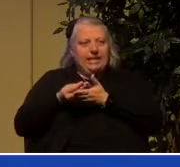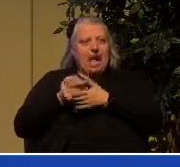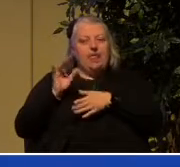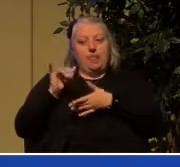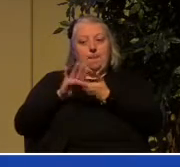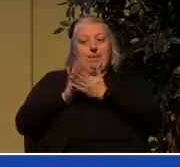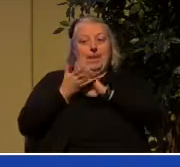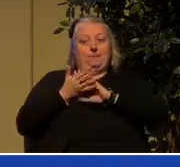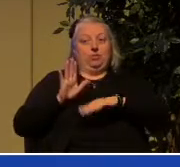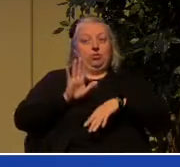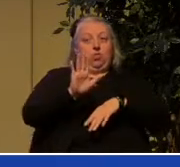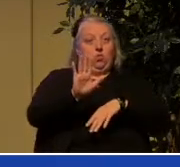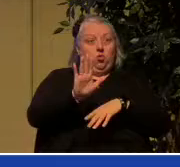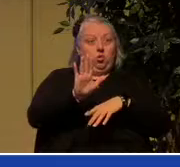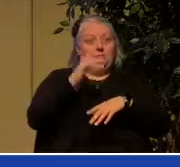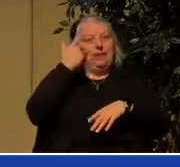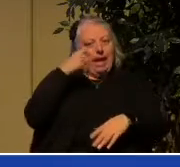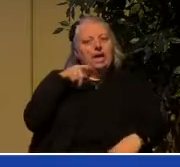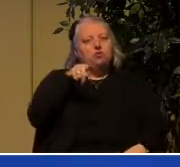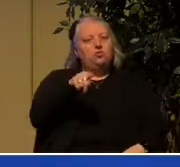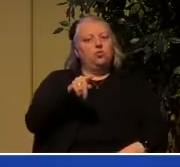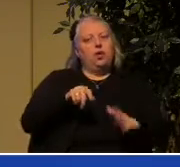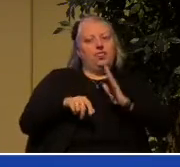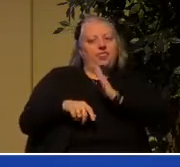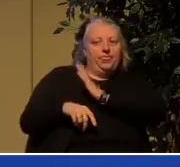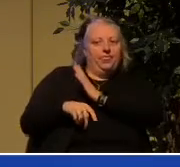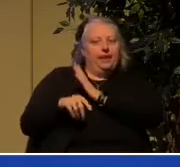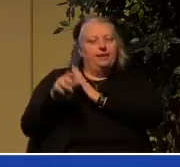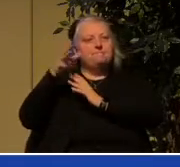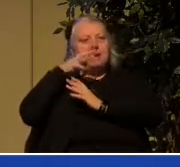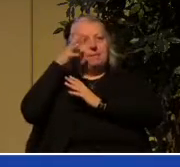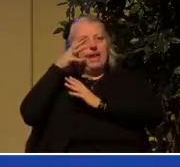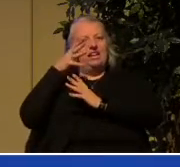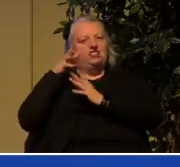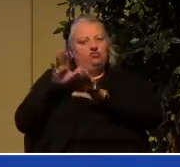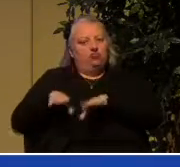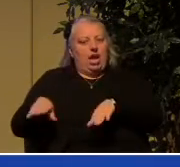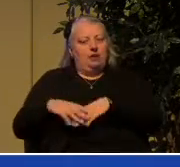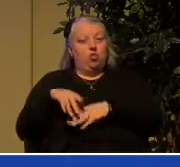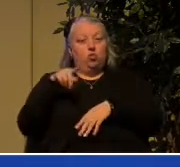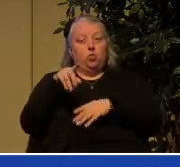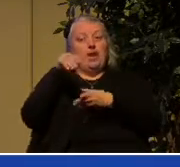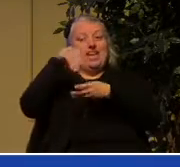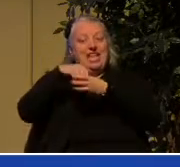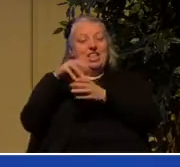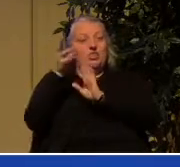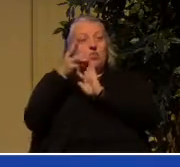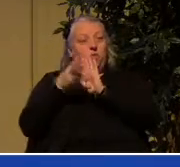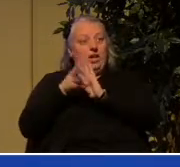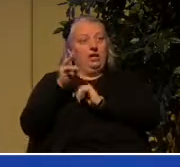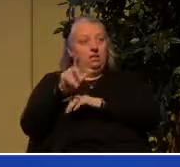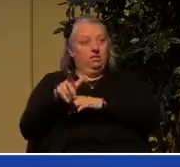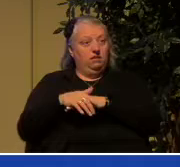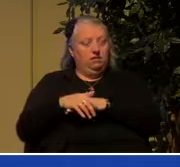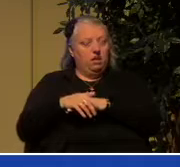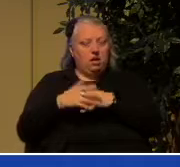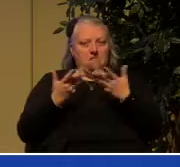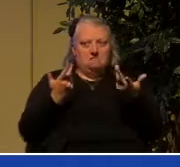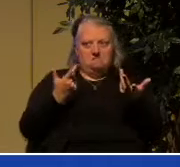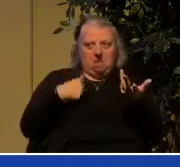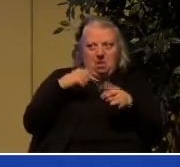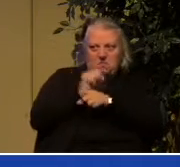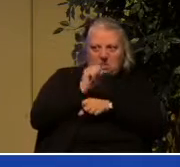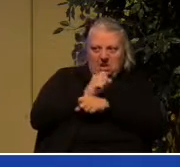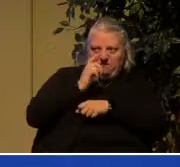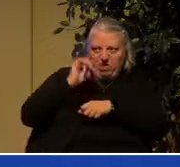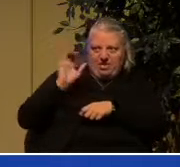virtue of being their child. You are in the wheel. It's not something you necessarily work for. It's